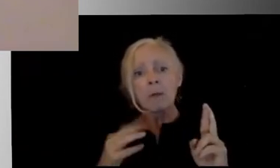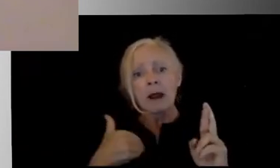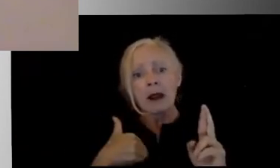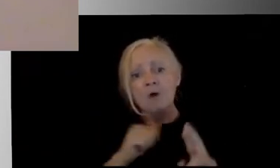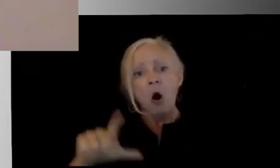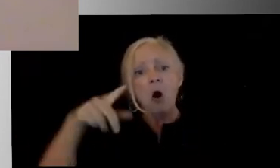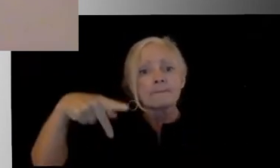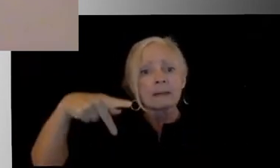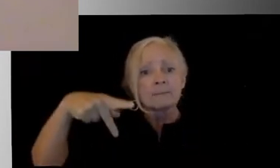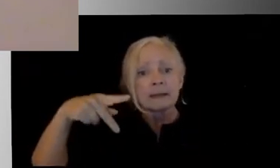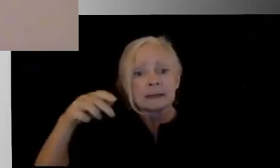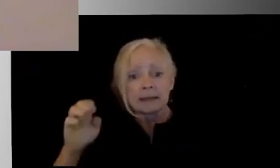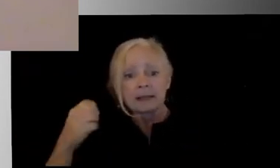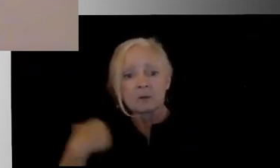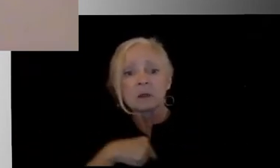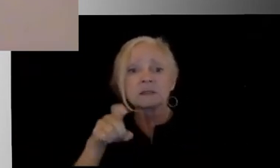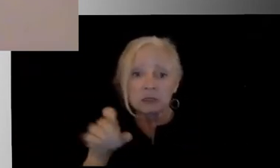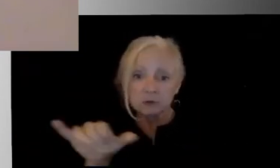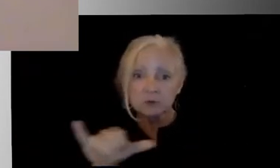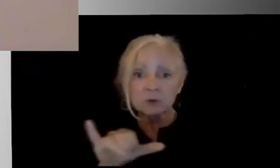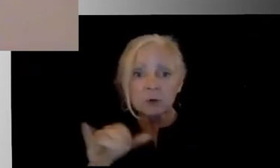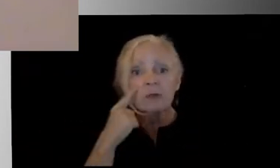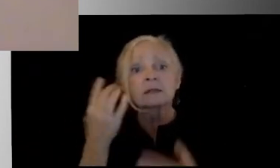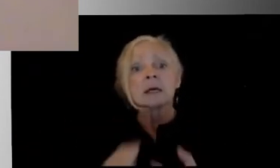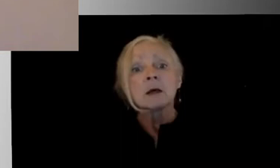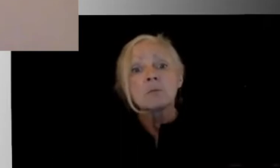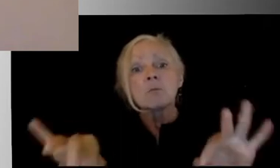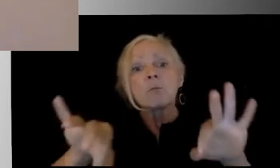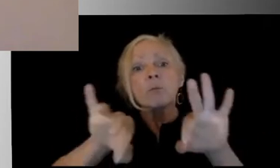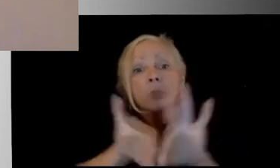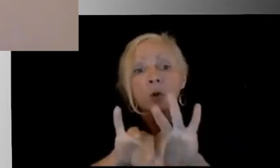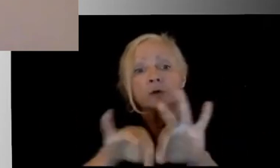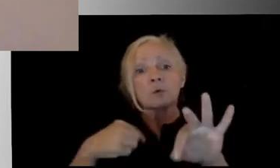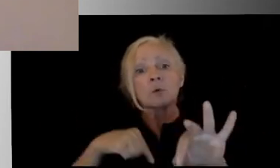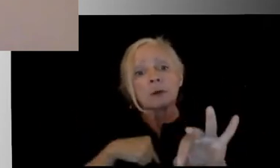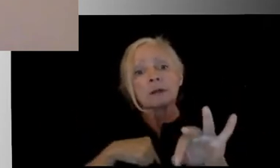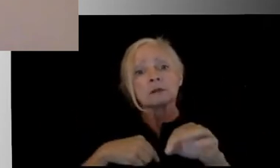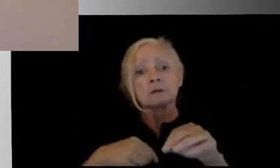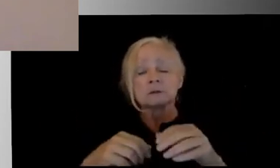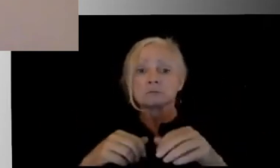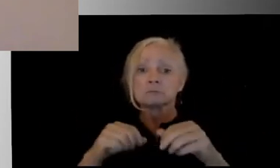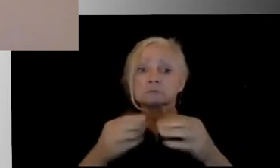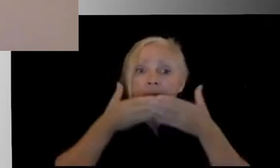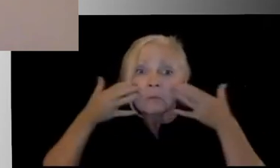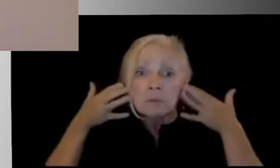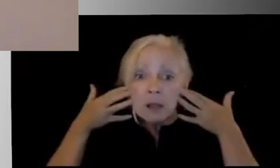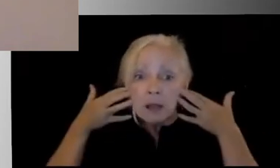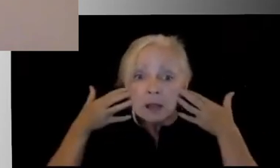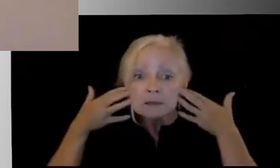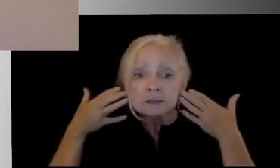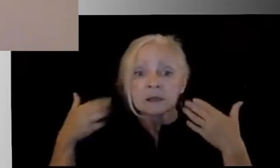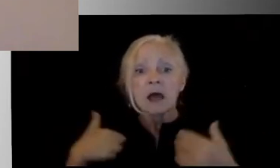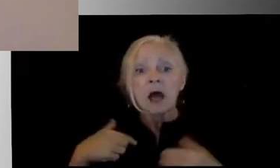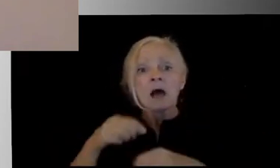But I also think that it's important for us to suggest to parents to start practicing wearing masks. I work with Laura Ed, so some